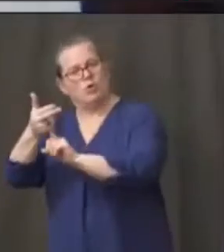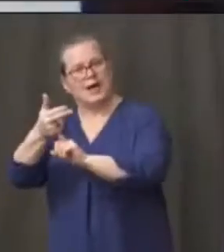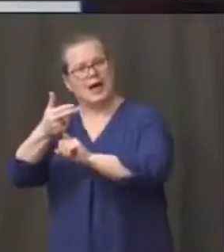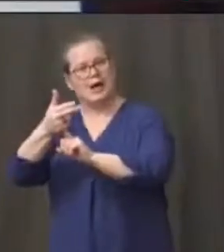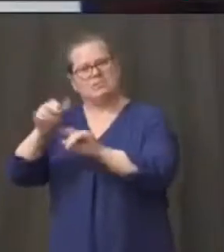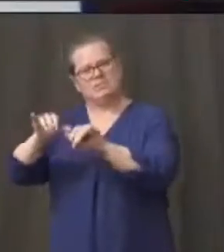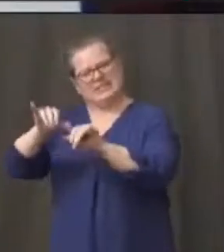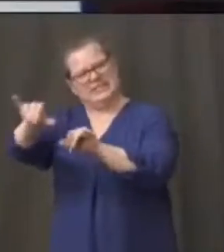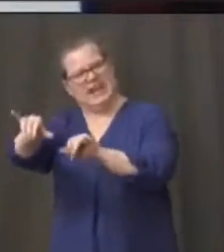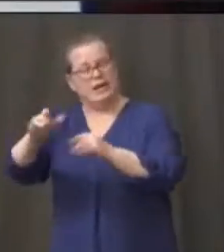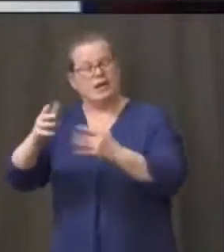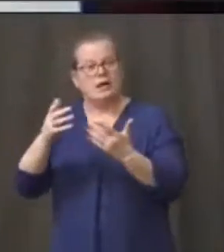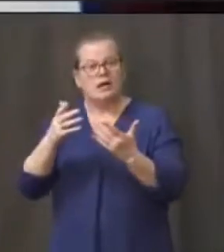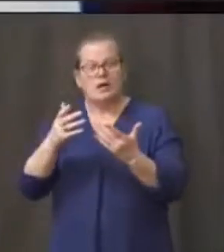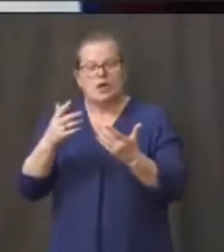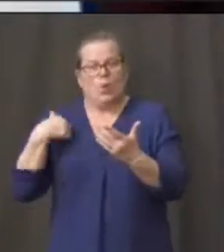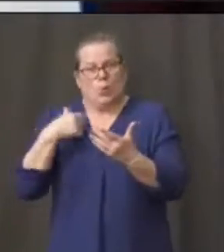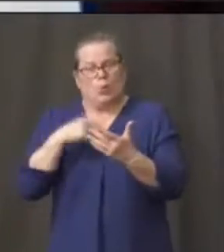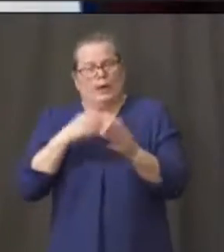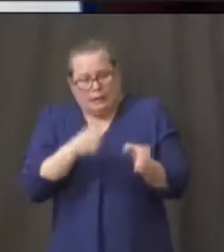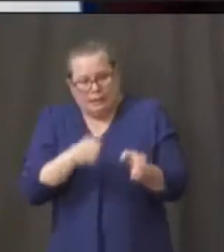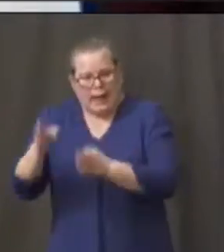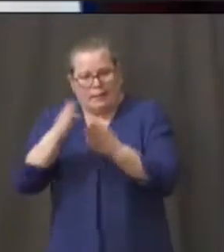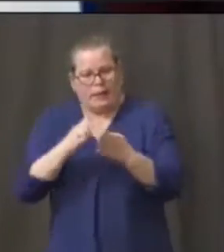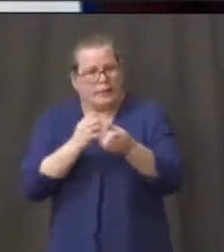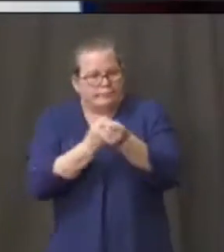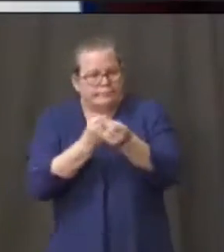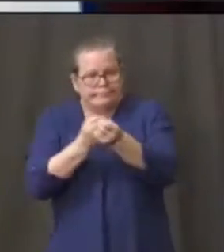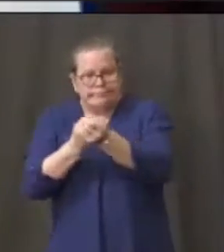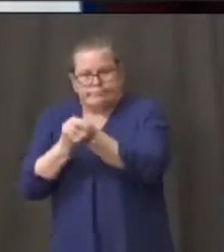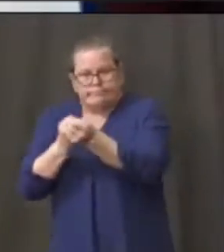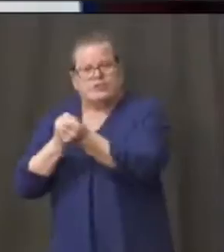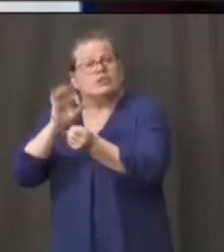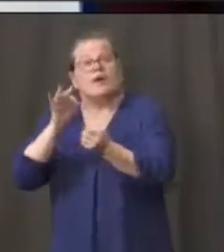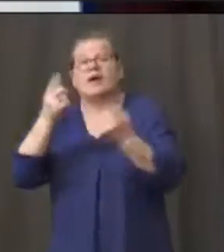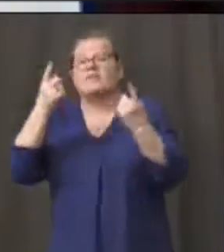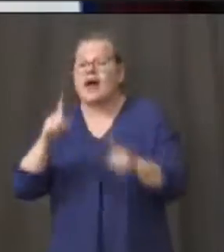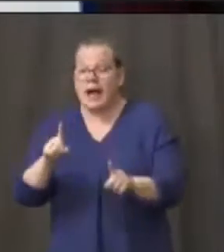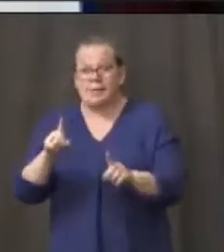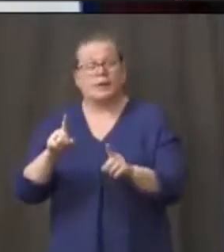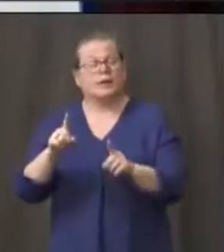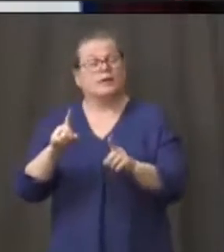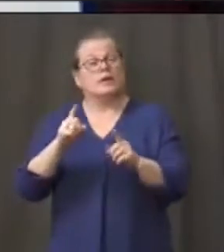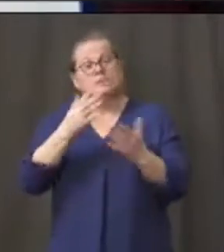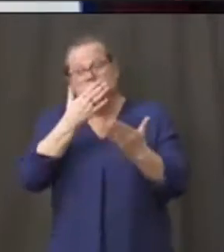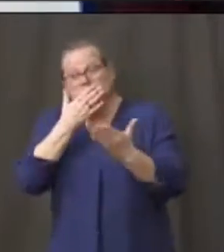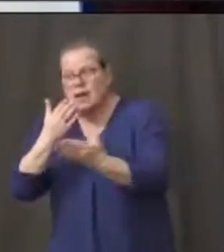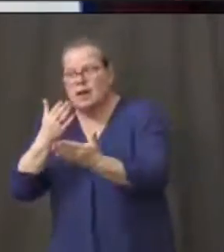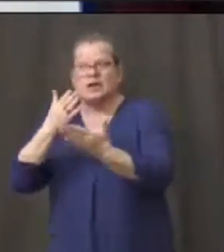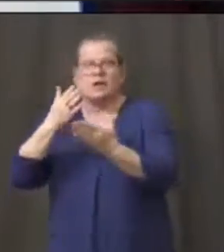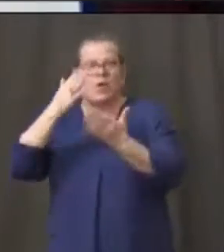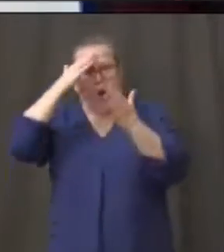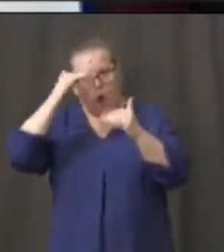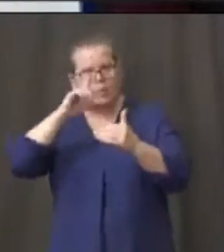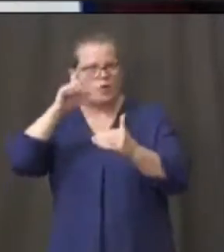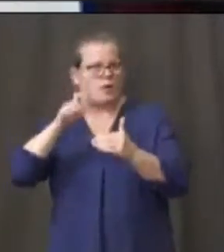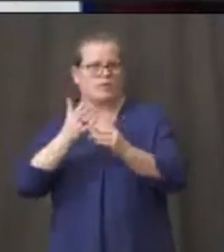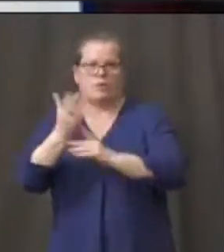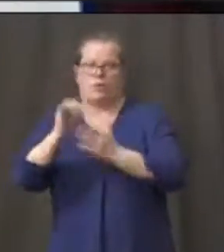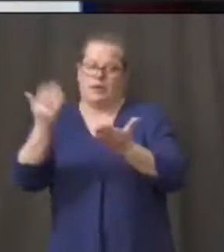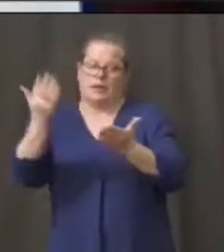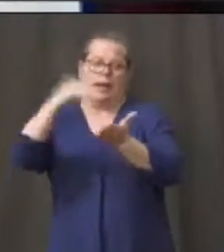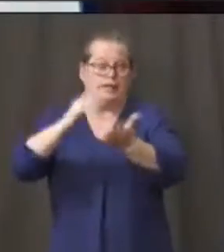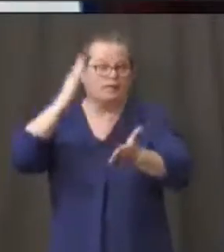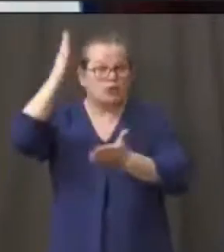that we put down so that we can follow that path. God forbid we should ever have to go through this in the future. Having said that, there's always